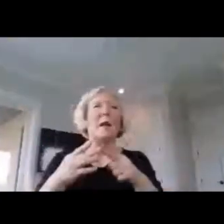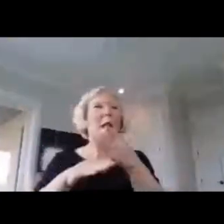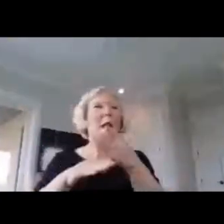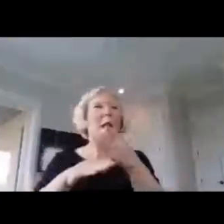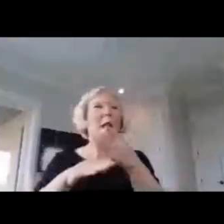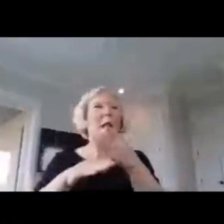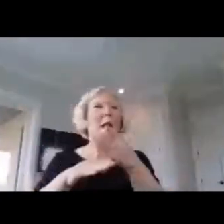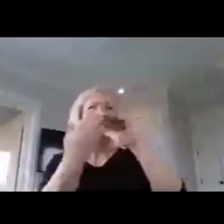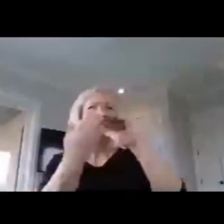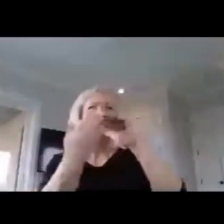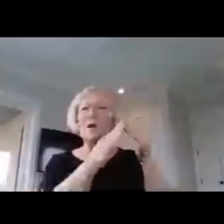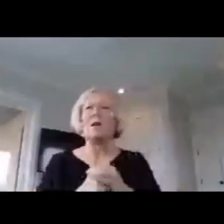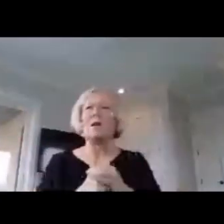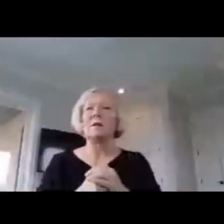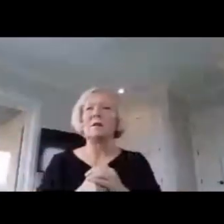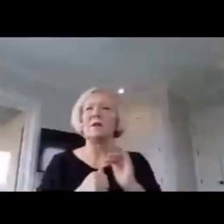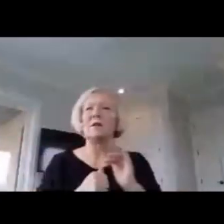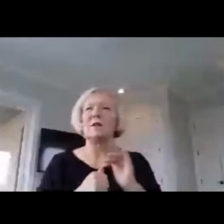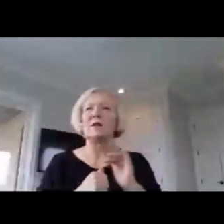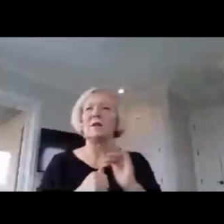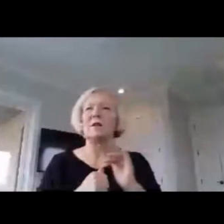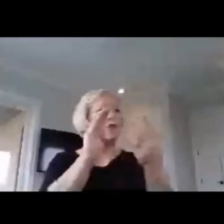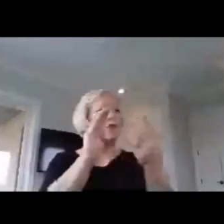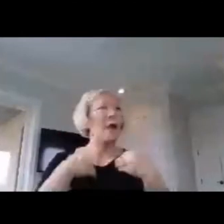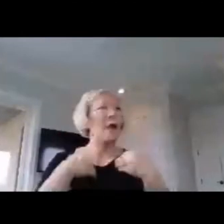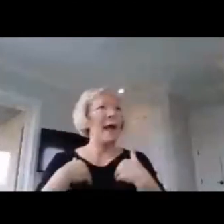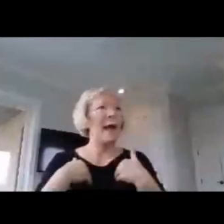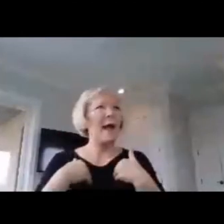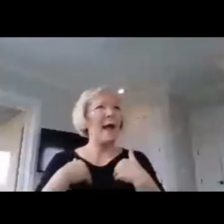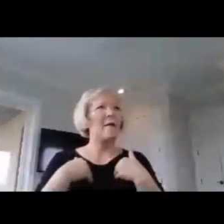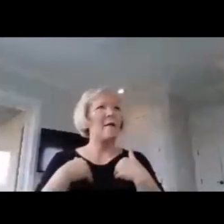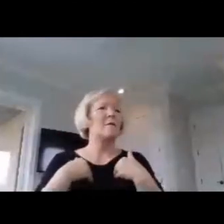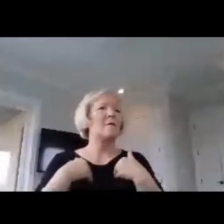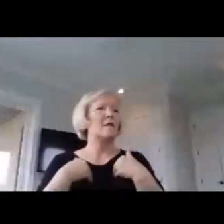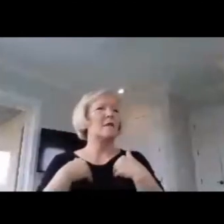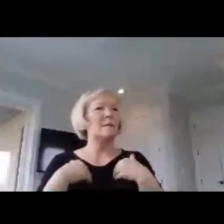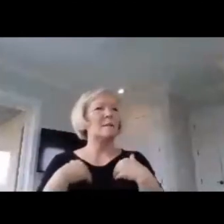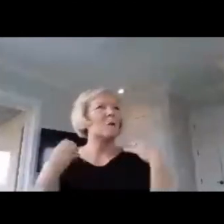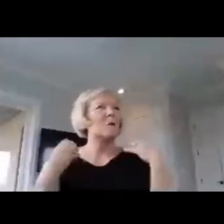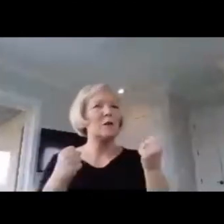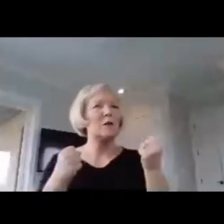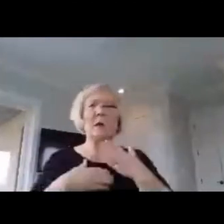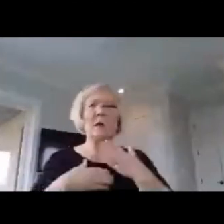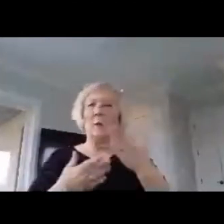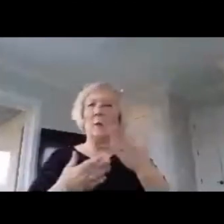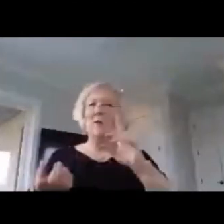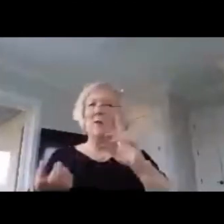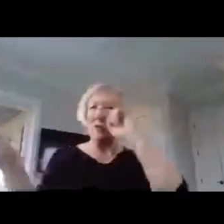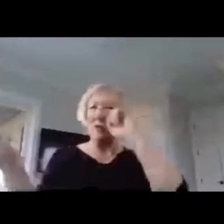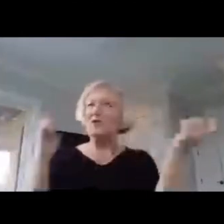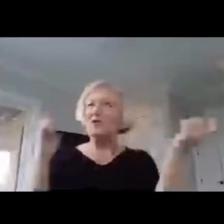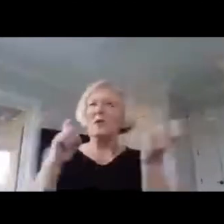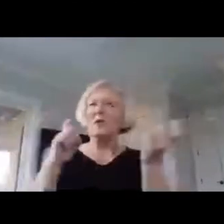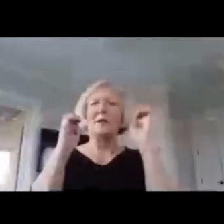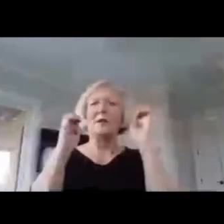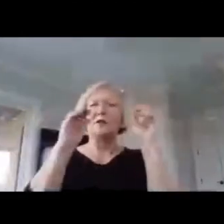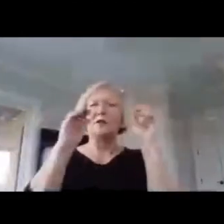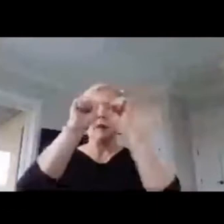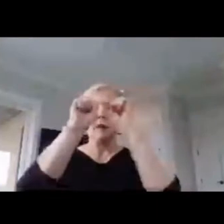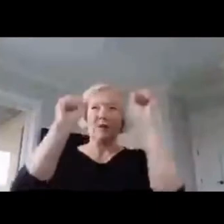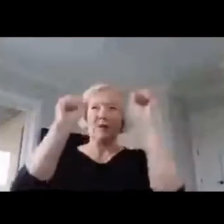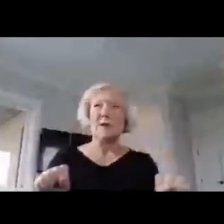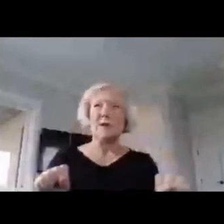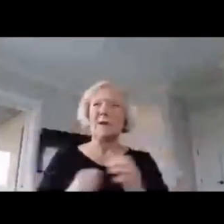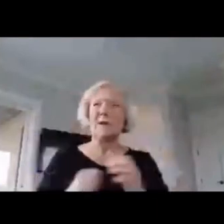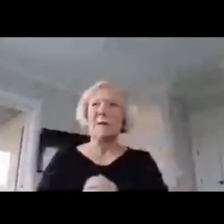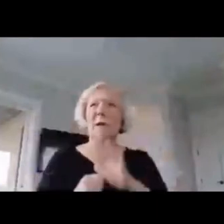You also showed us you have the courage and willingness to transform our education system. Your impact will